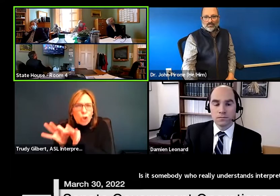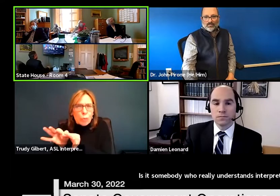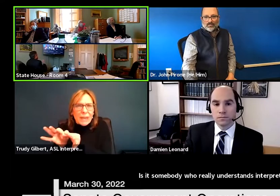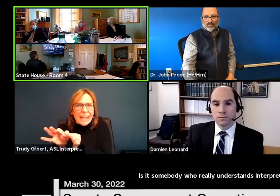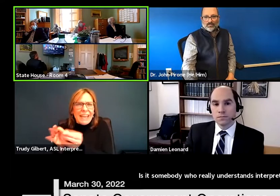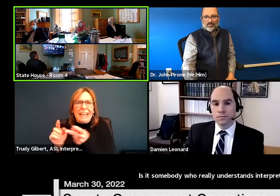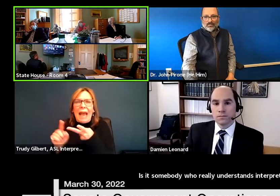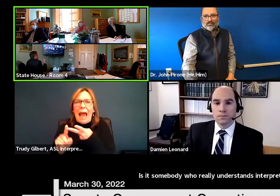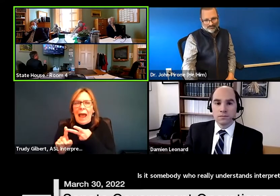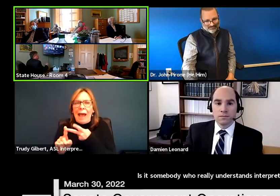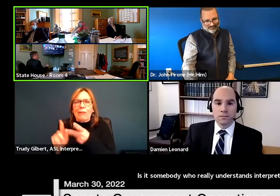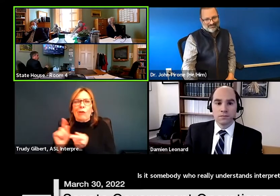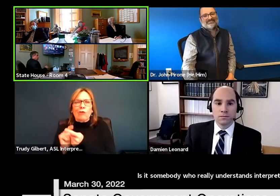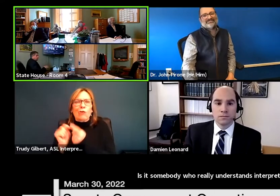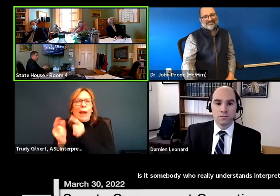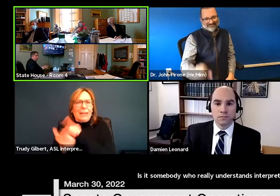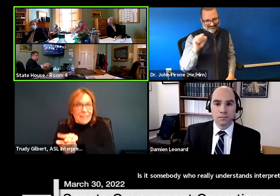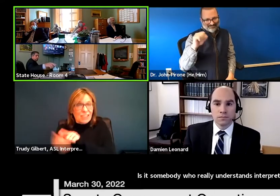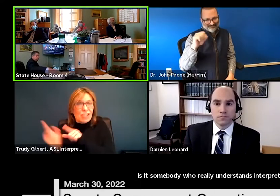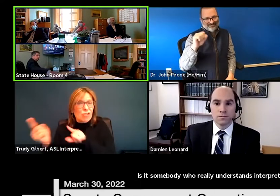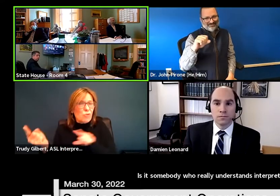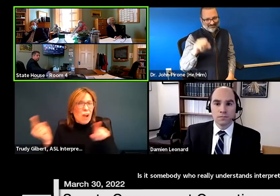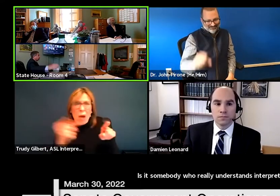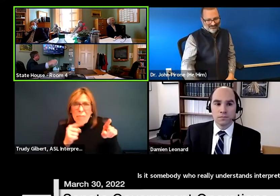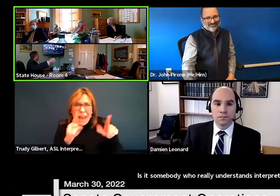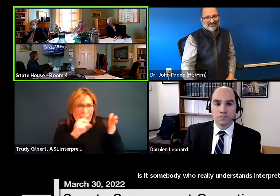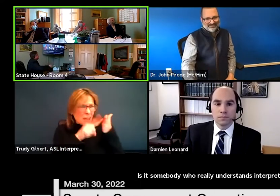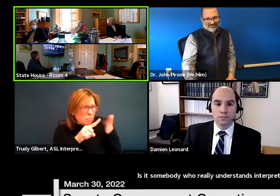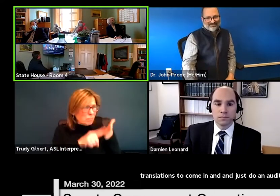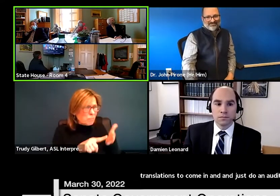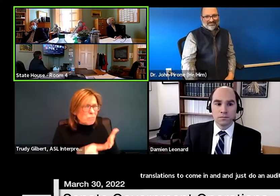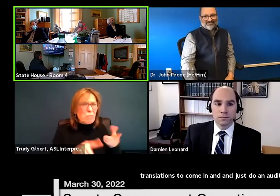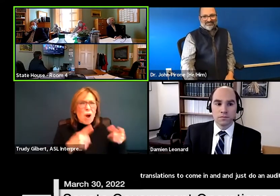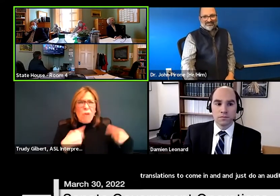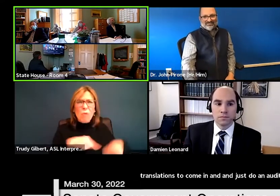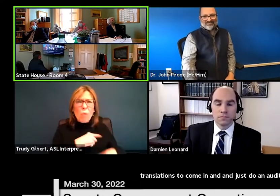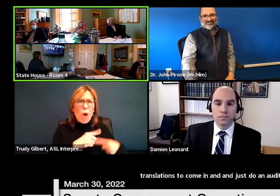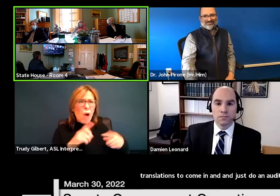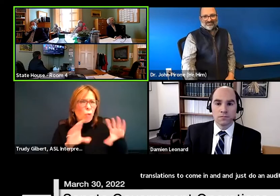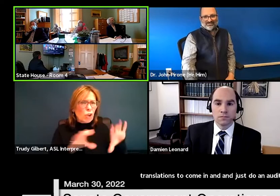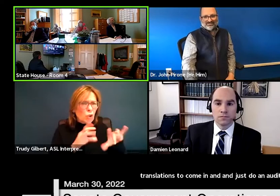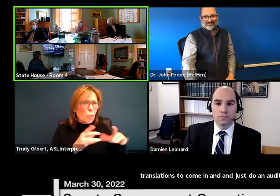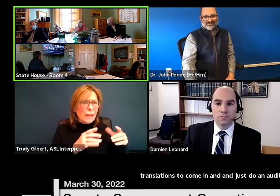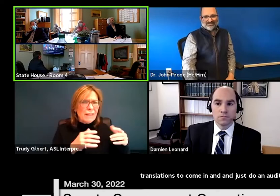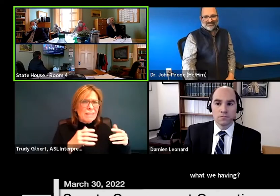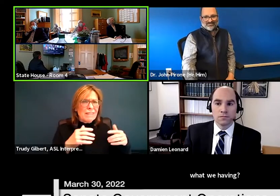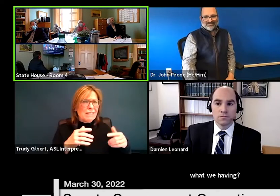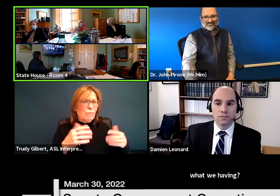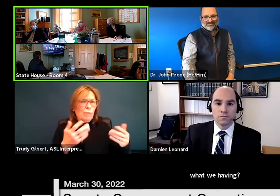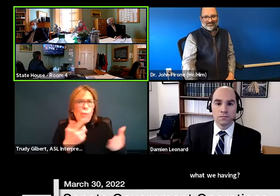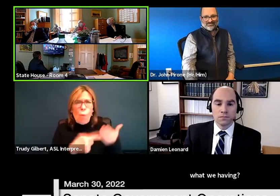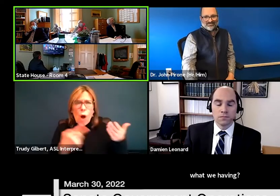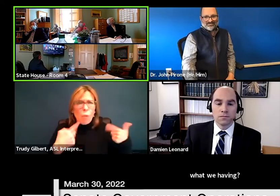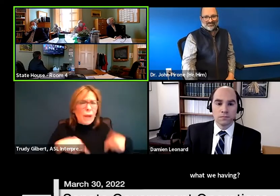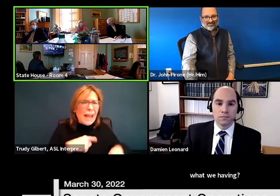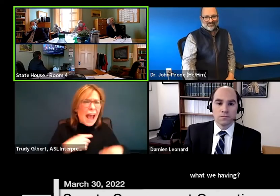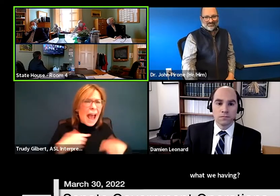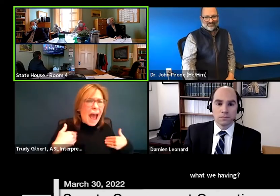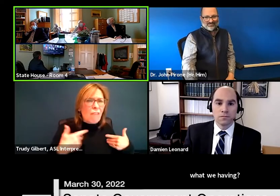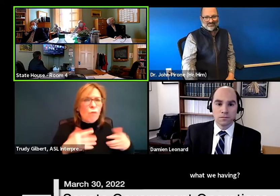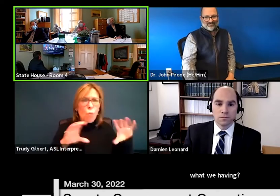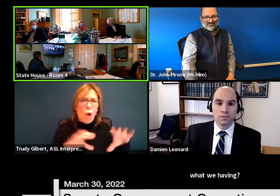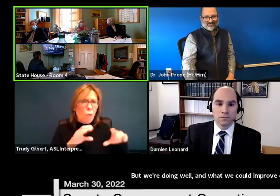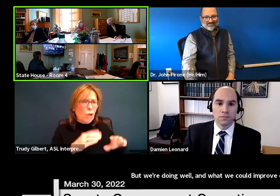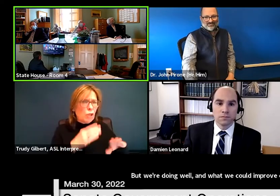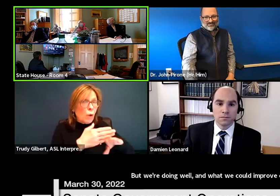in and and just do an audit of what we have and what we're doing well and what we could improve on and where we